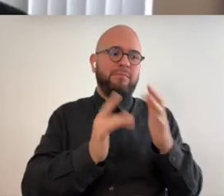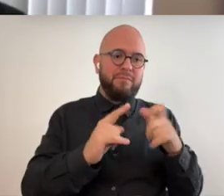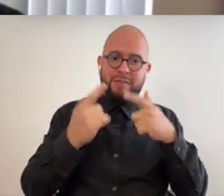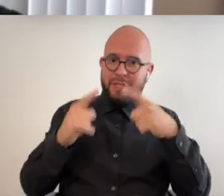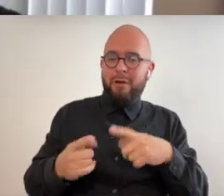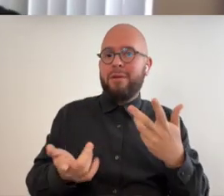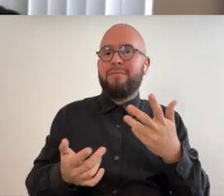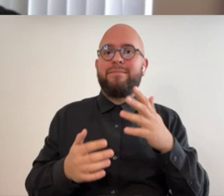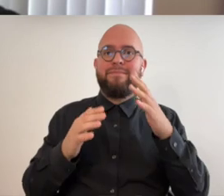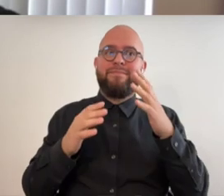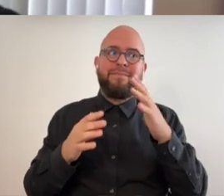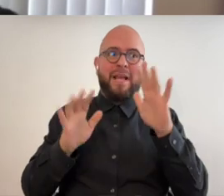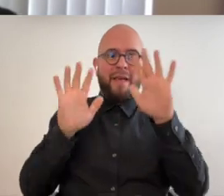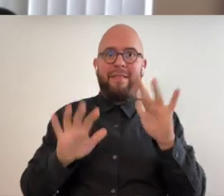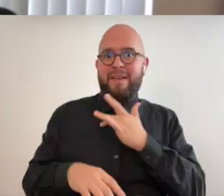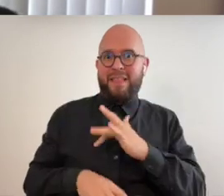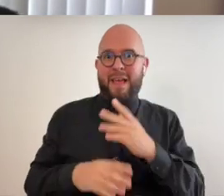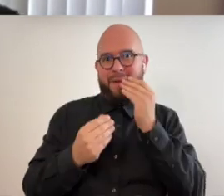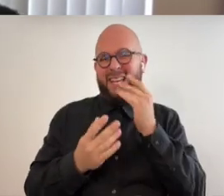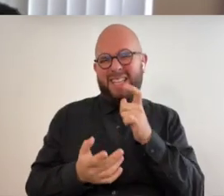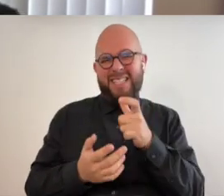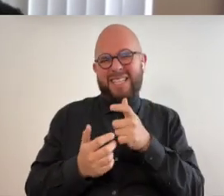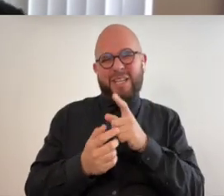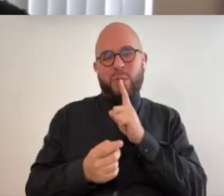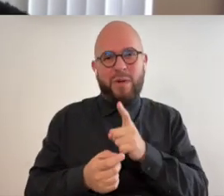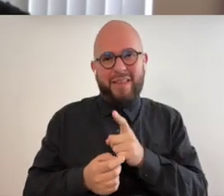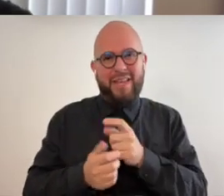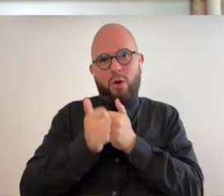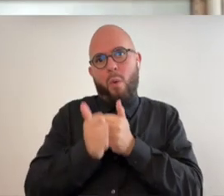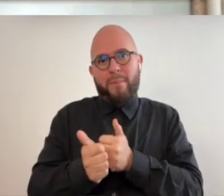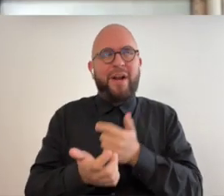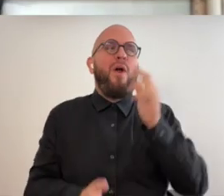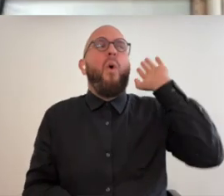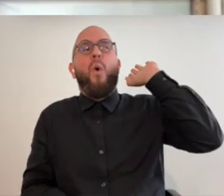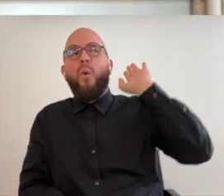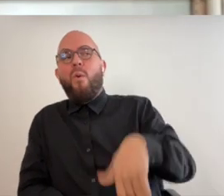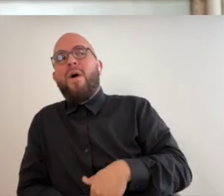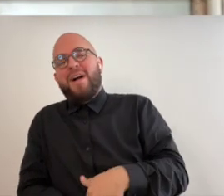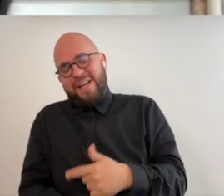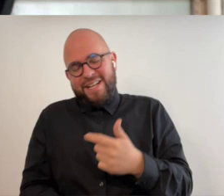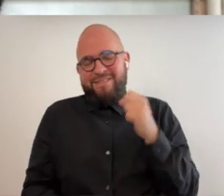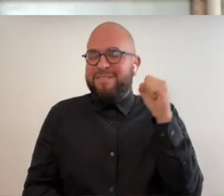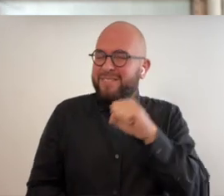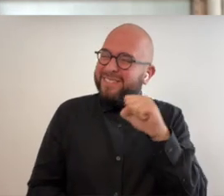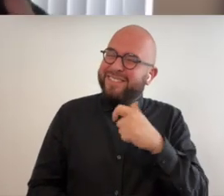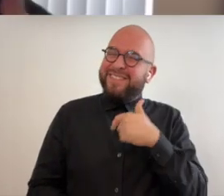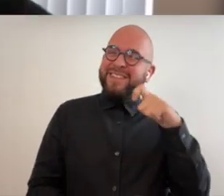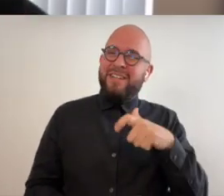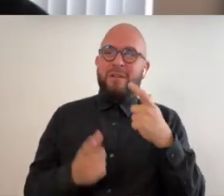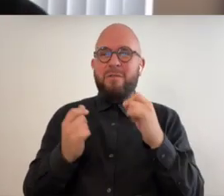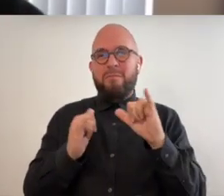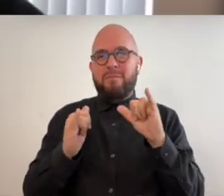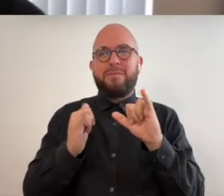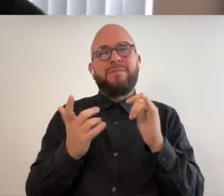data didn't actually um cooperate so i had to oh that i had to kind of do an